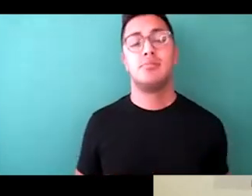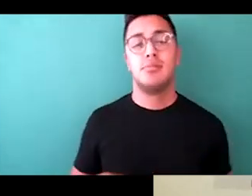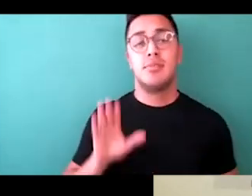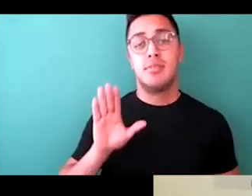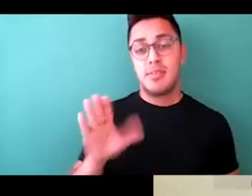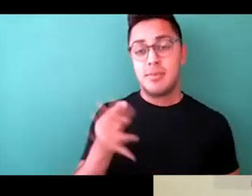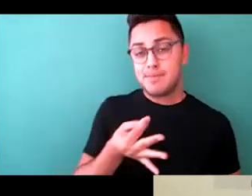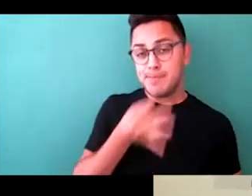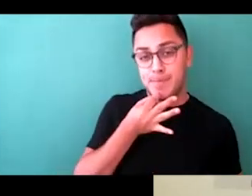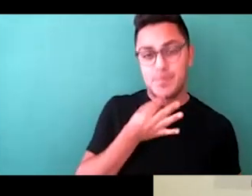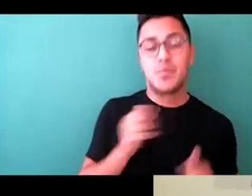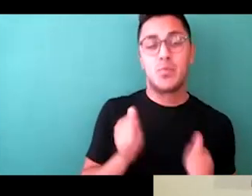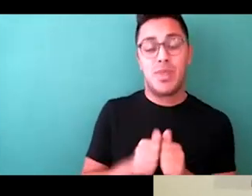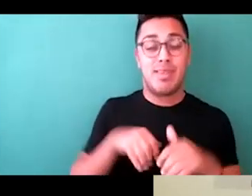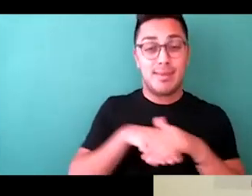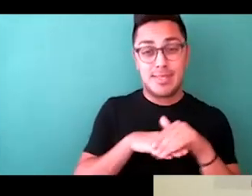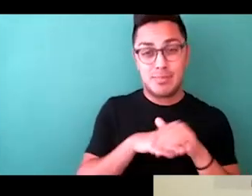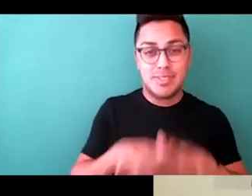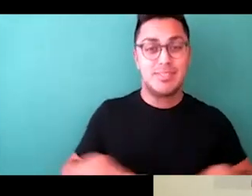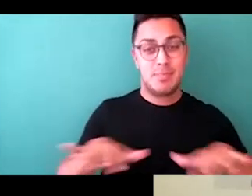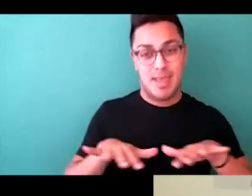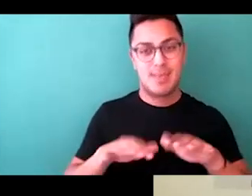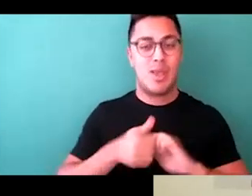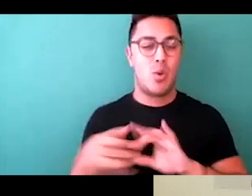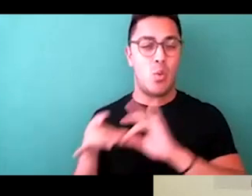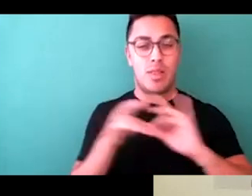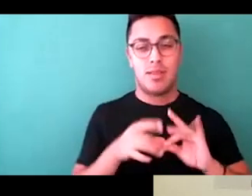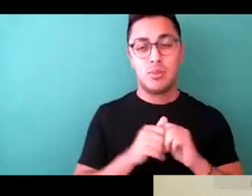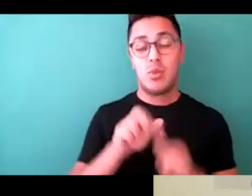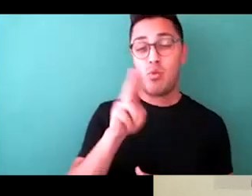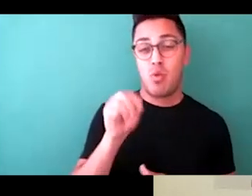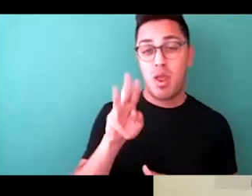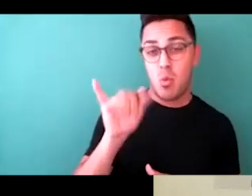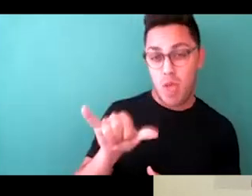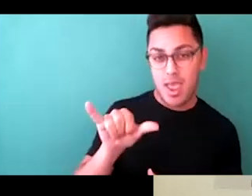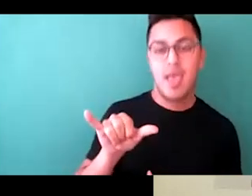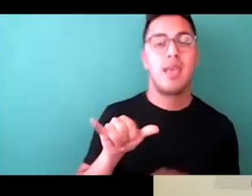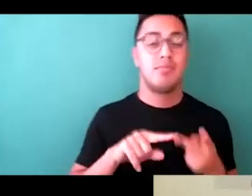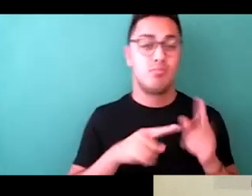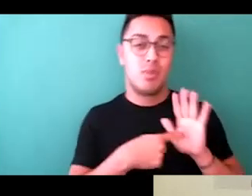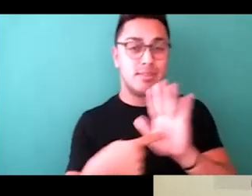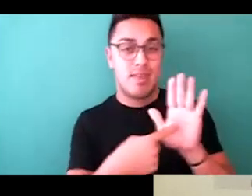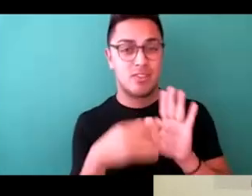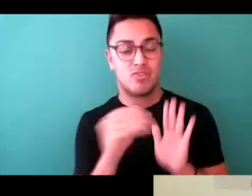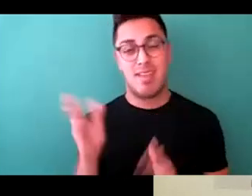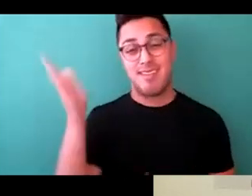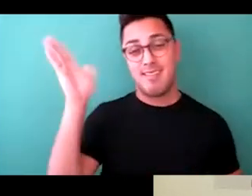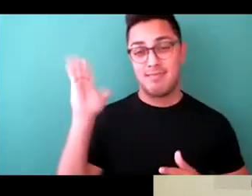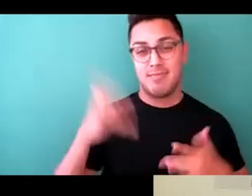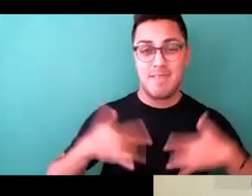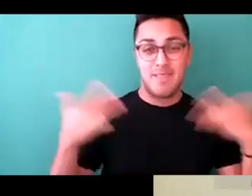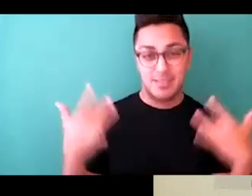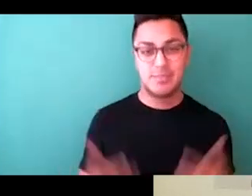in the accessibility space as it relates to runways, presentations, and events. First, I'd love to